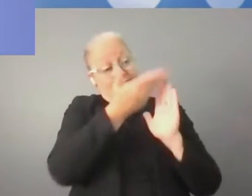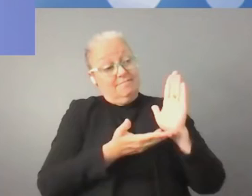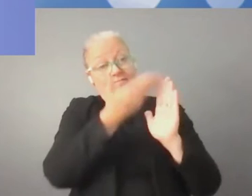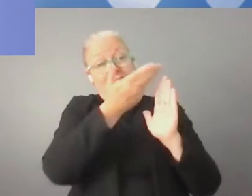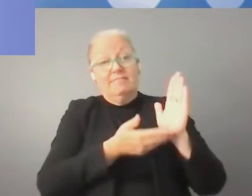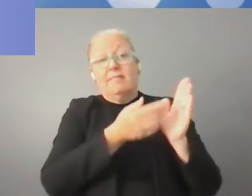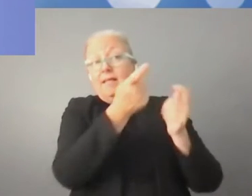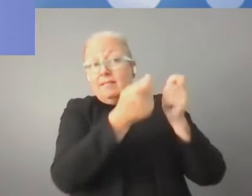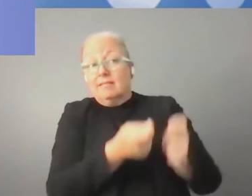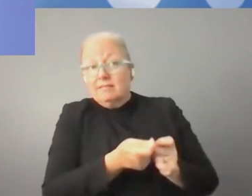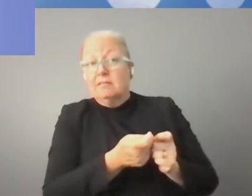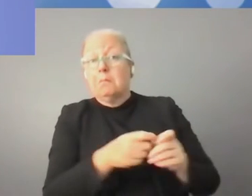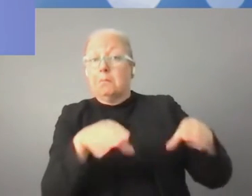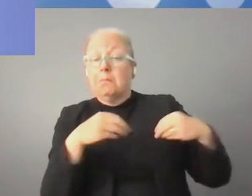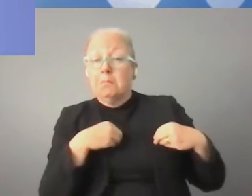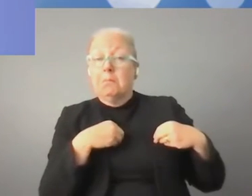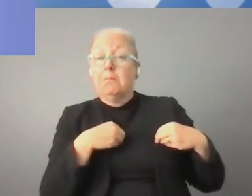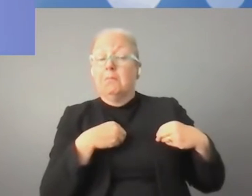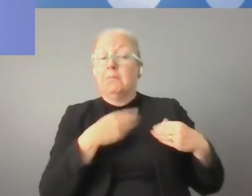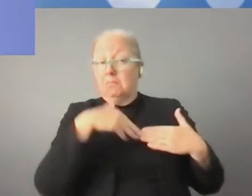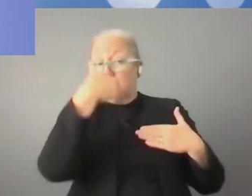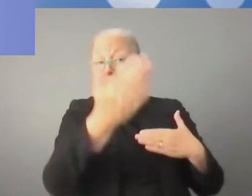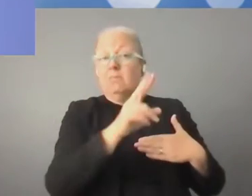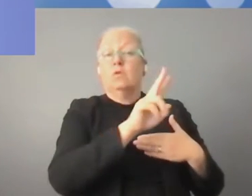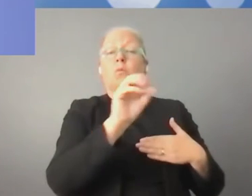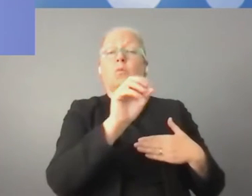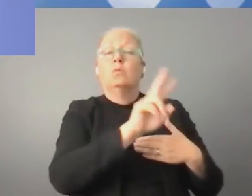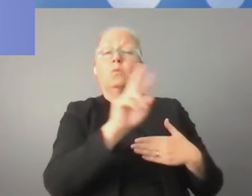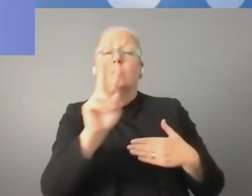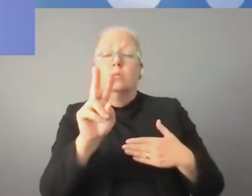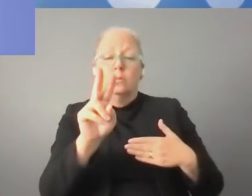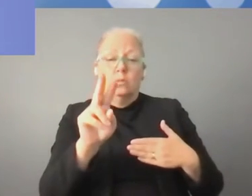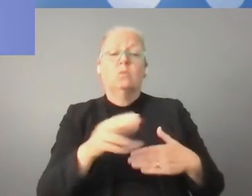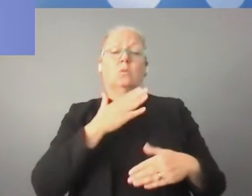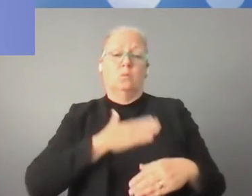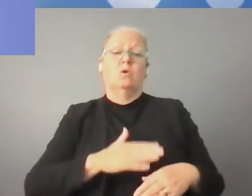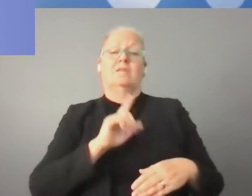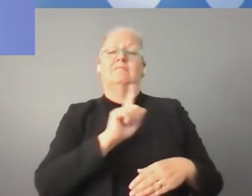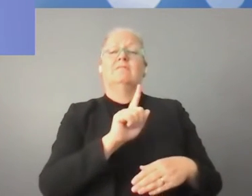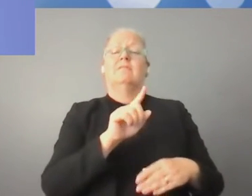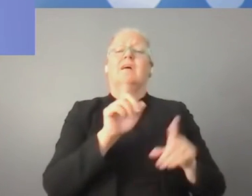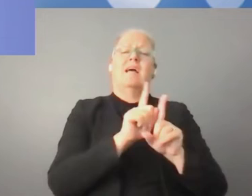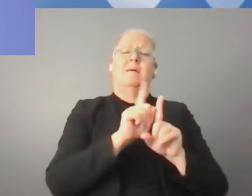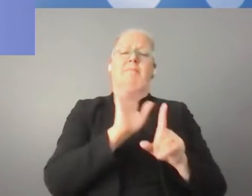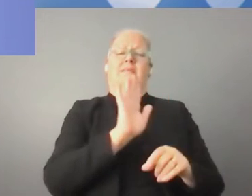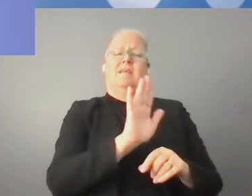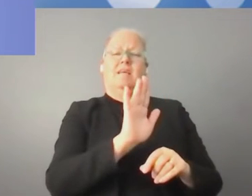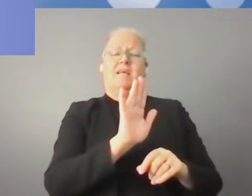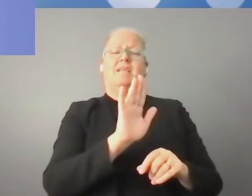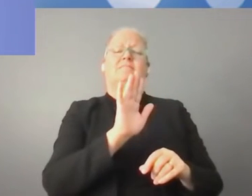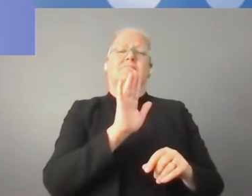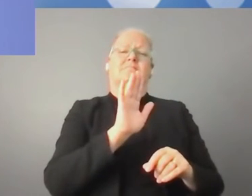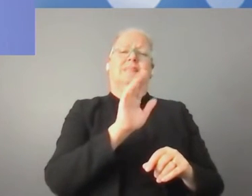place all of our hopes into the French presidency of the EU Council. But also, the